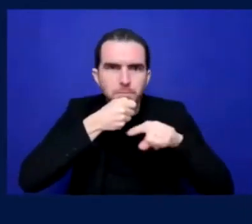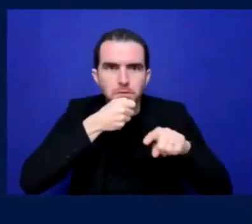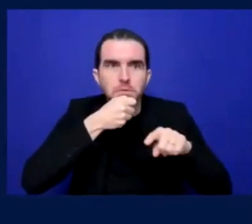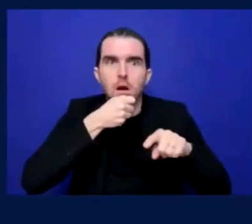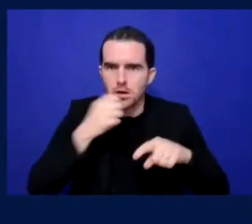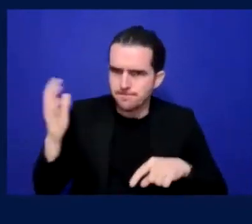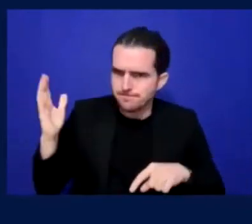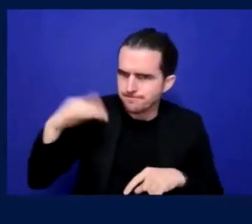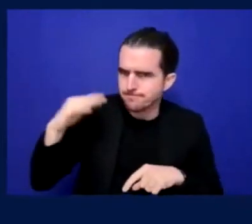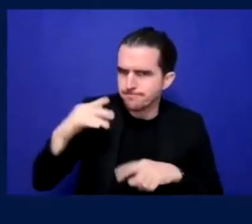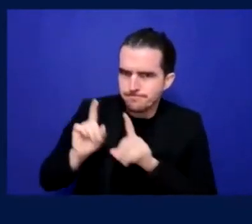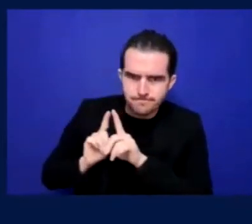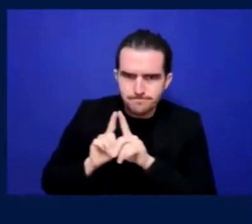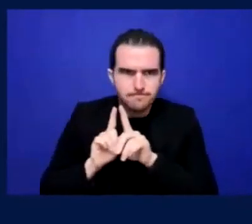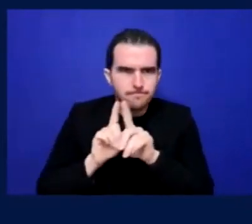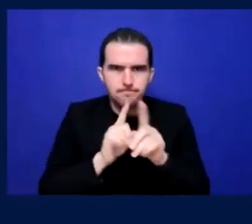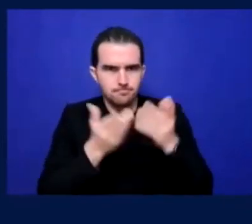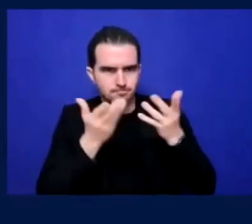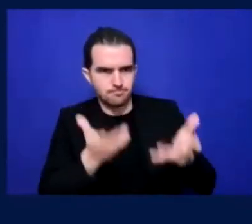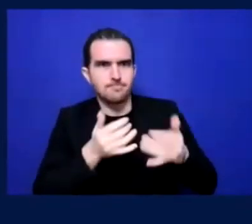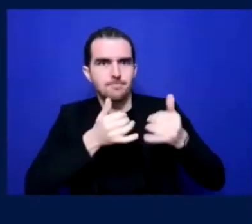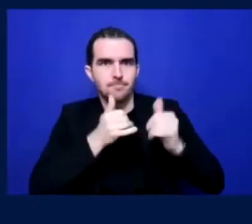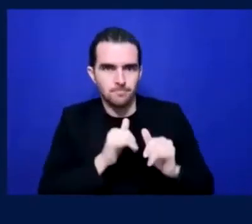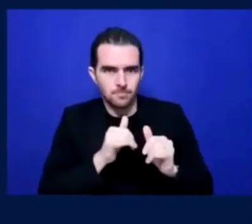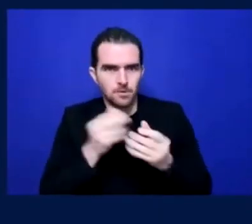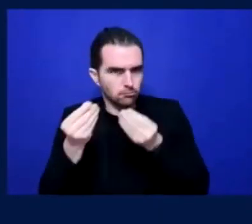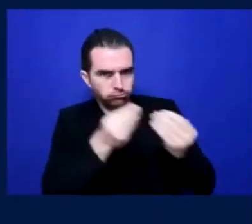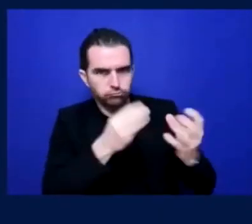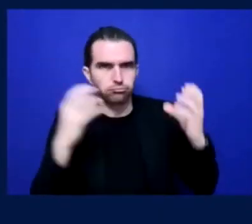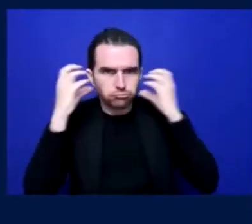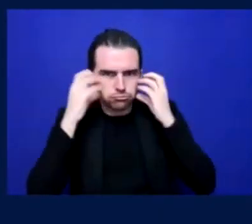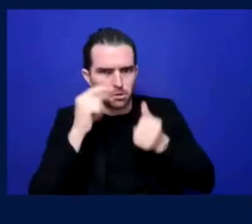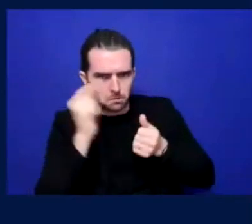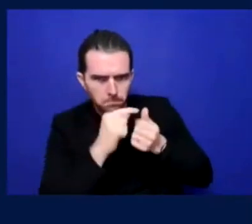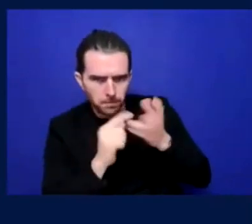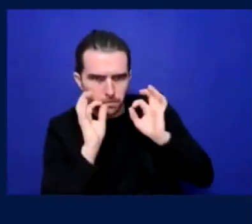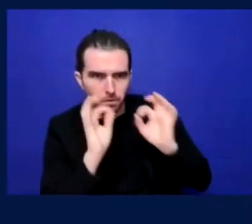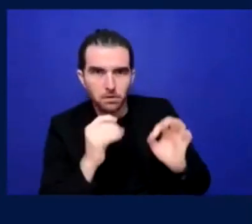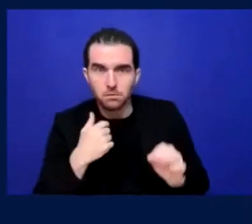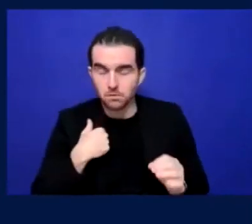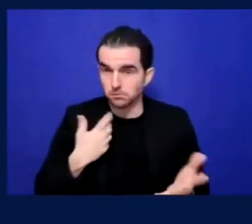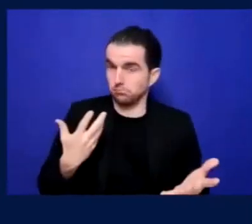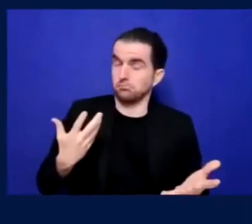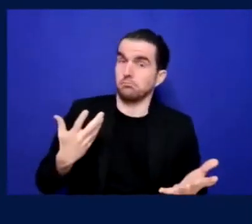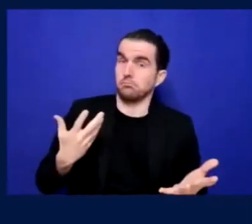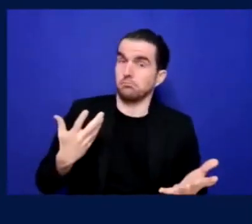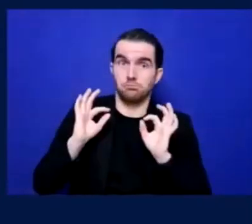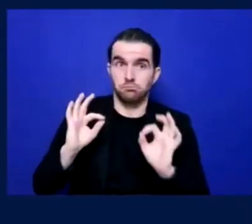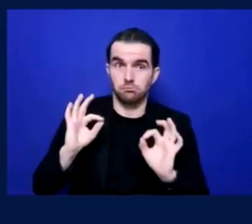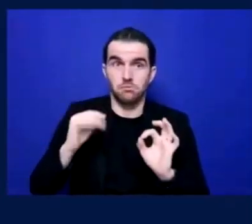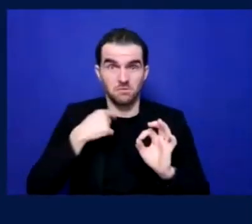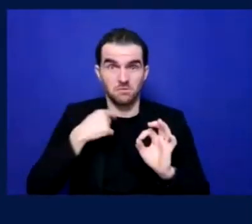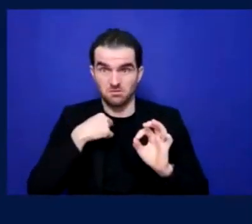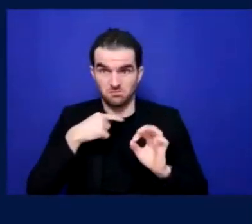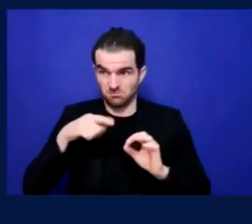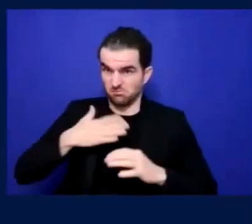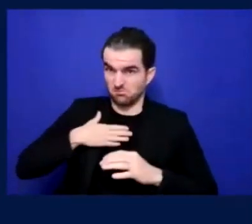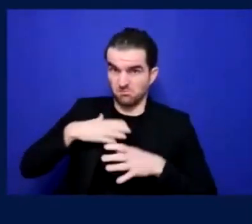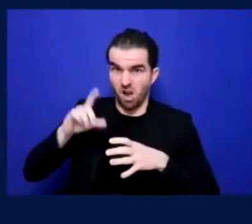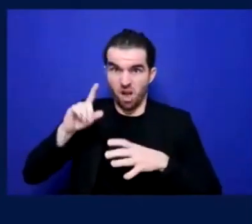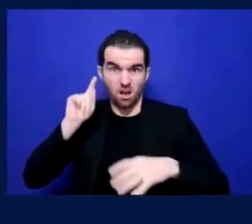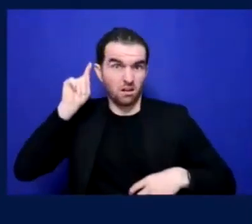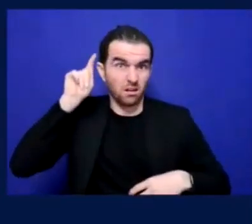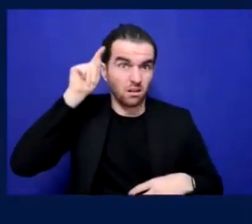has an impact of whether you decide to go to the away game or not, because if I go on a club's website, like if I'm going for